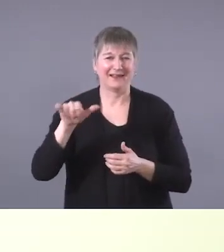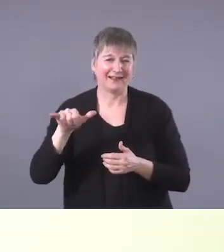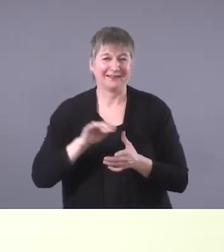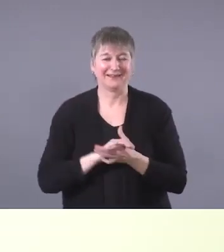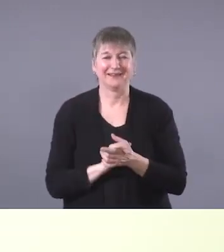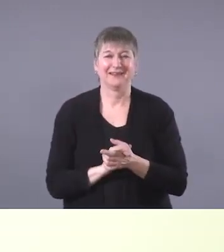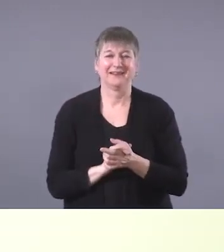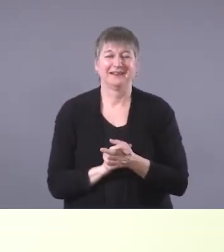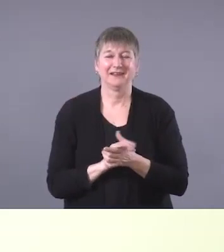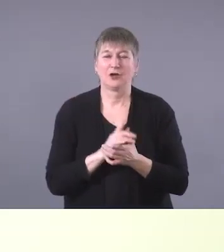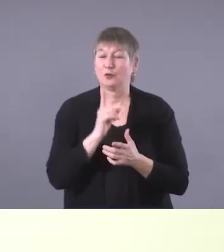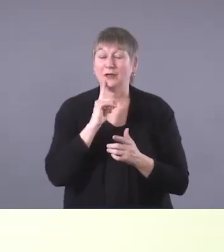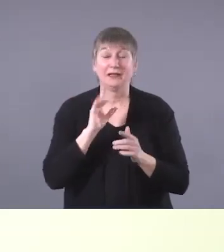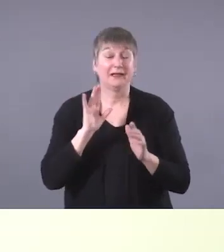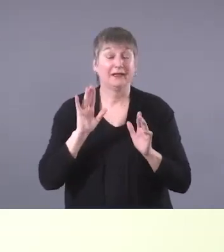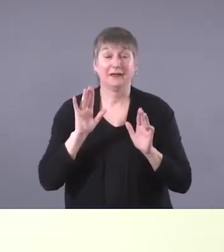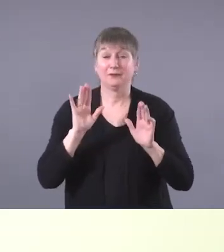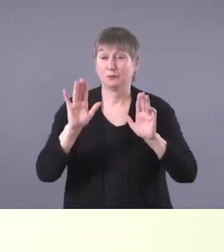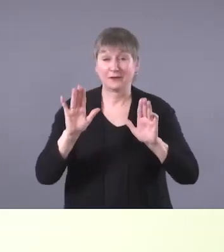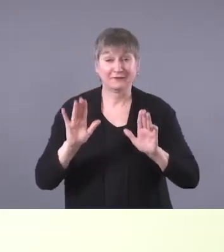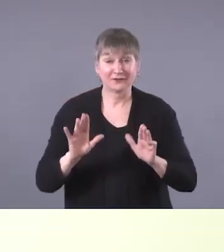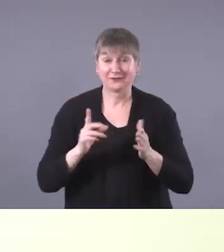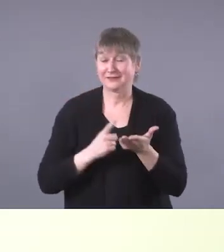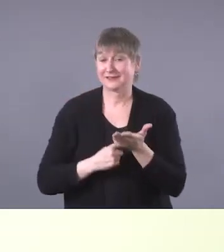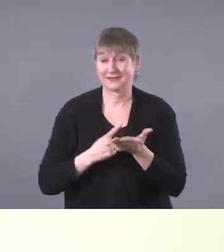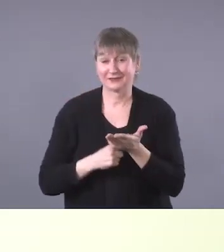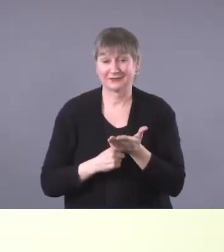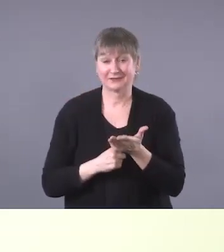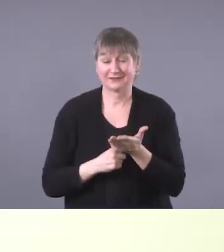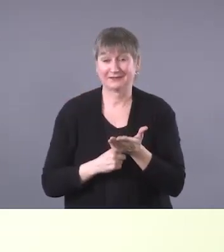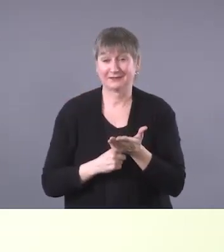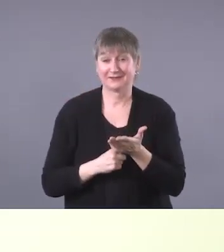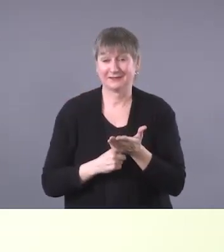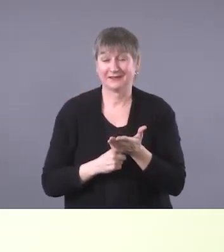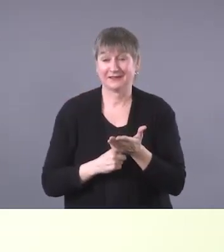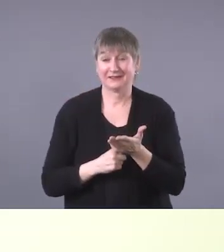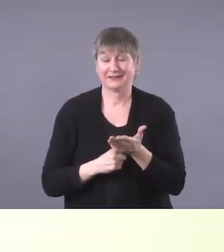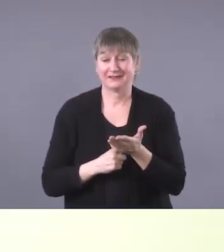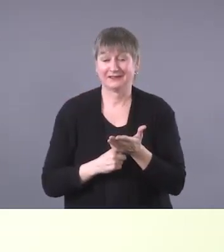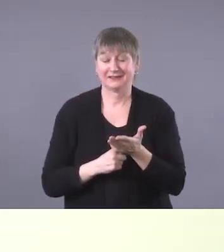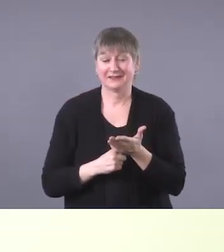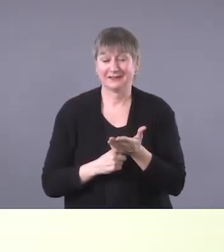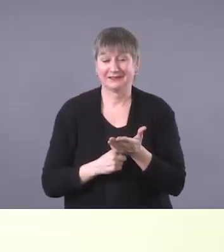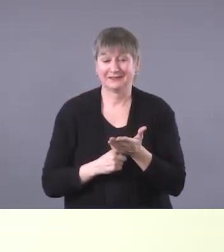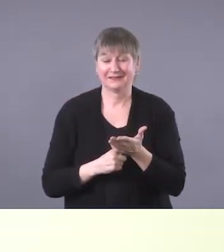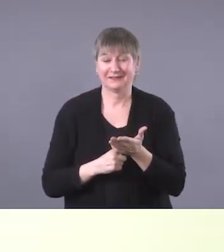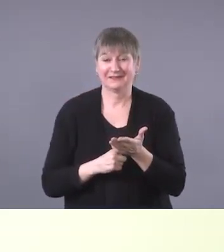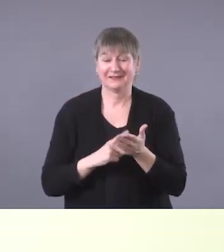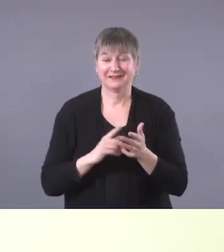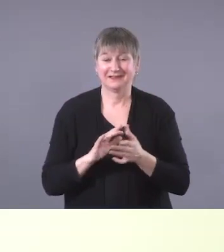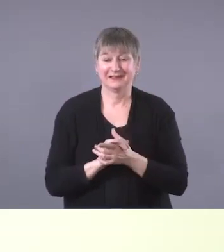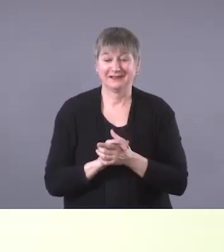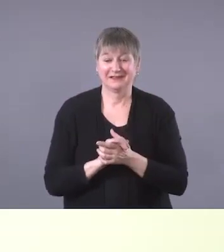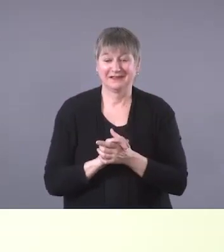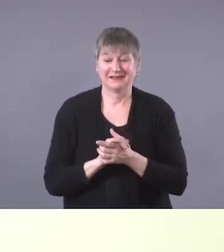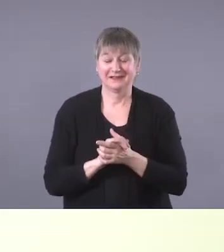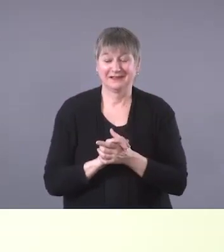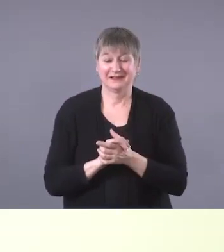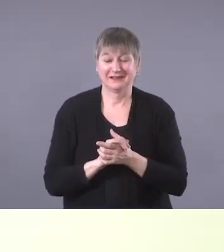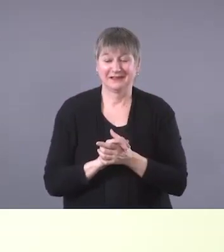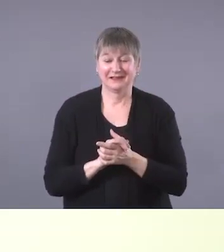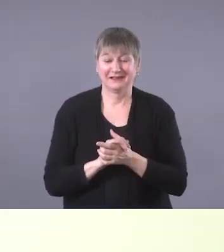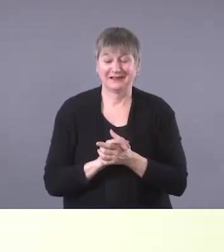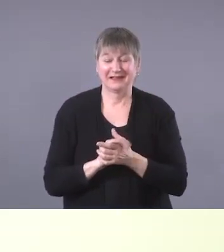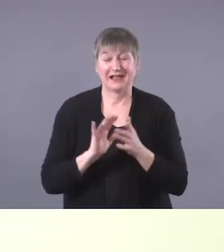uh, discussion of what we need to do. Sorry, I need a drink of water. Apparently, um,